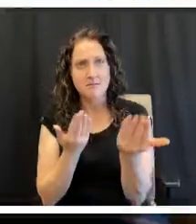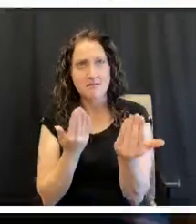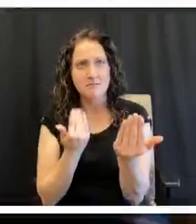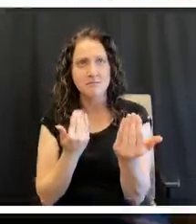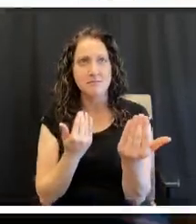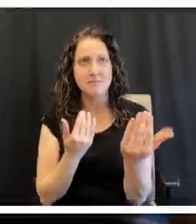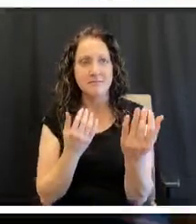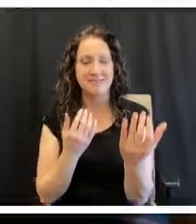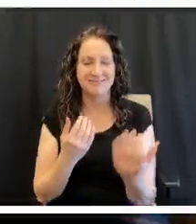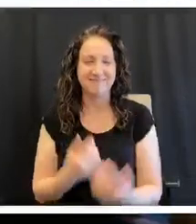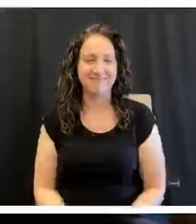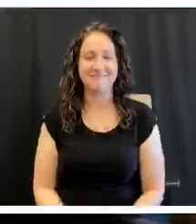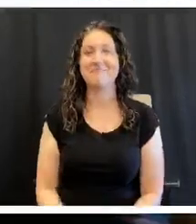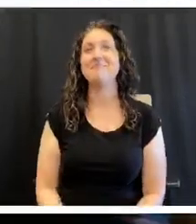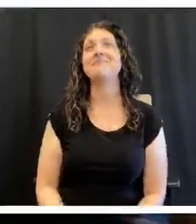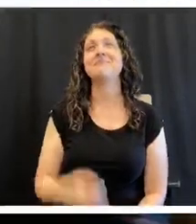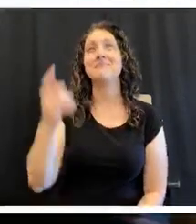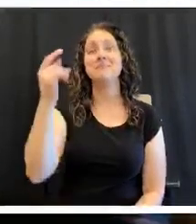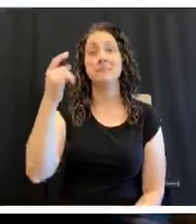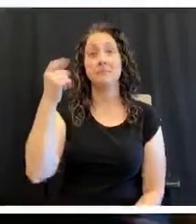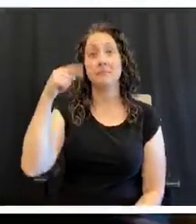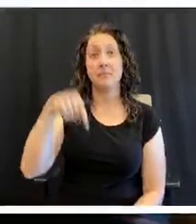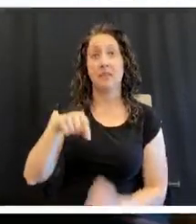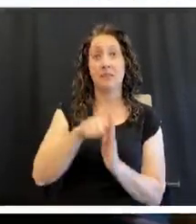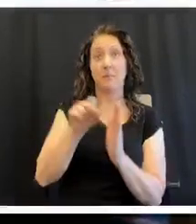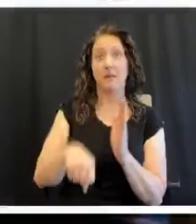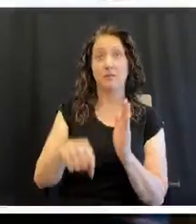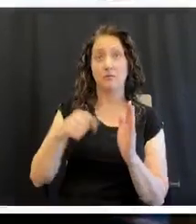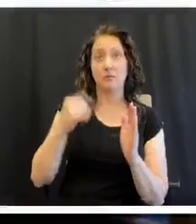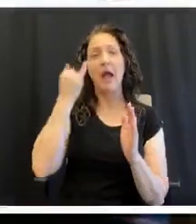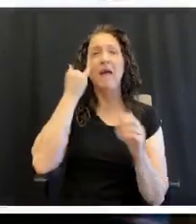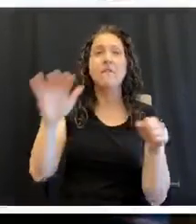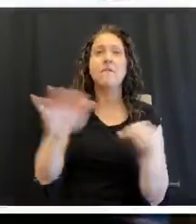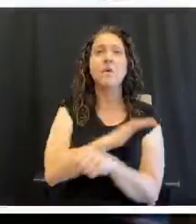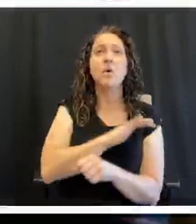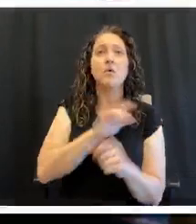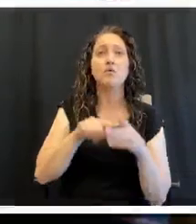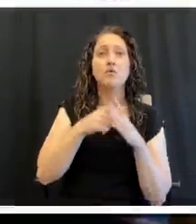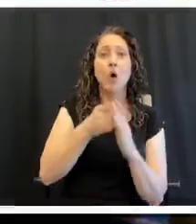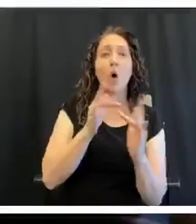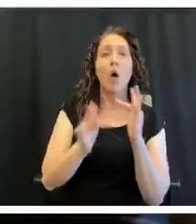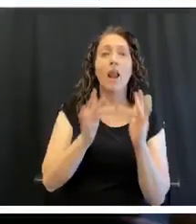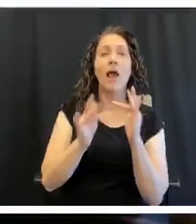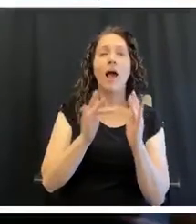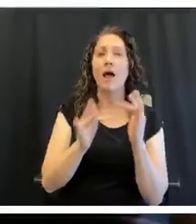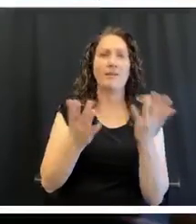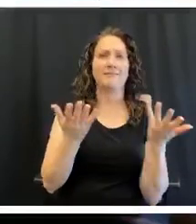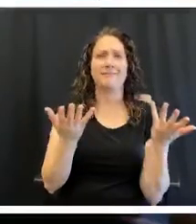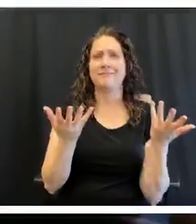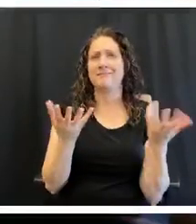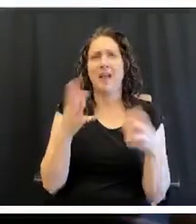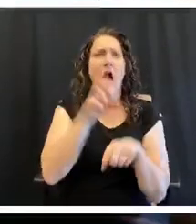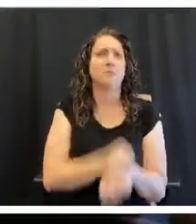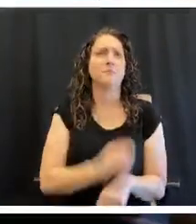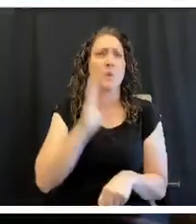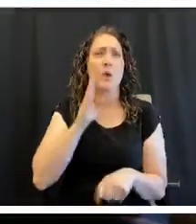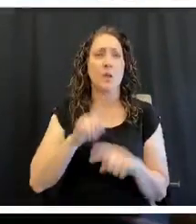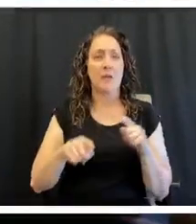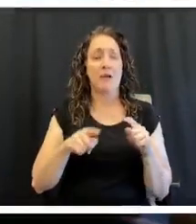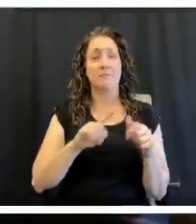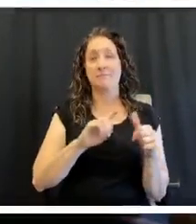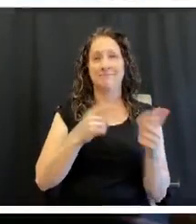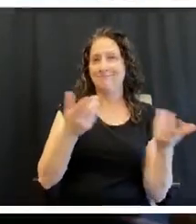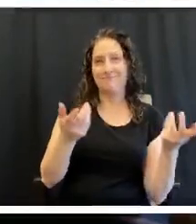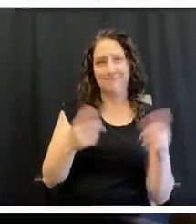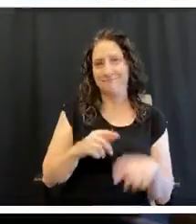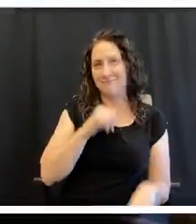But if I had started the semester out all online, I'd be doing things a lot differently. But since we had already been in classes for half the semester,